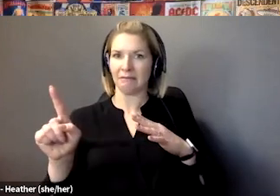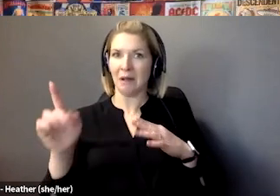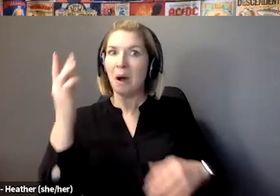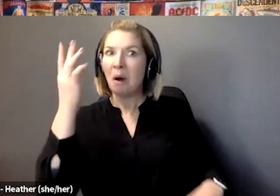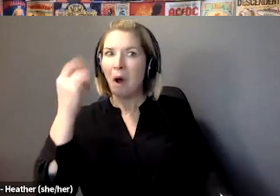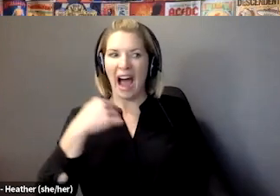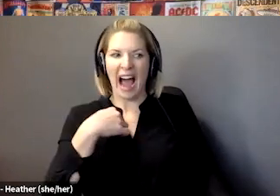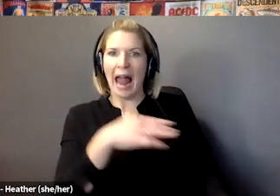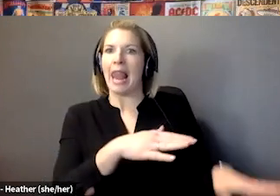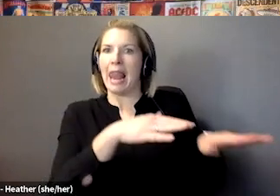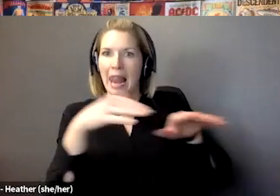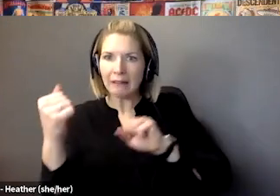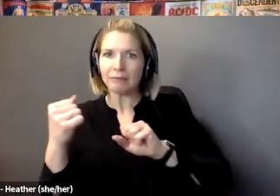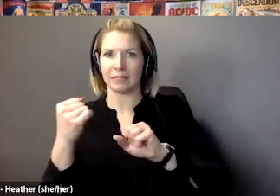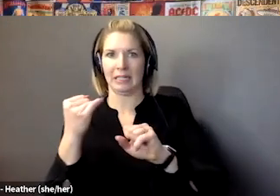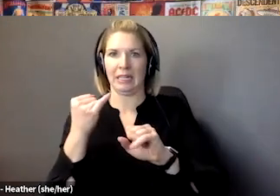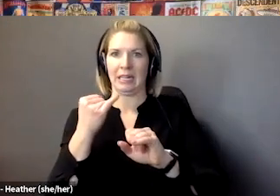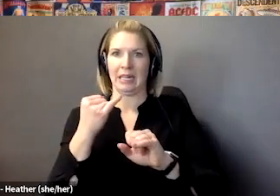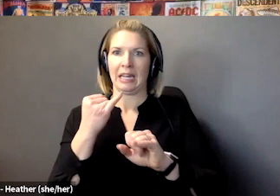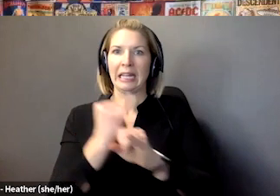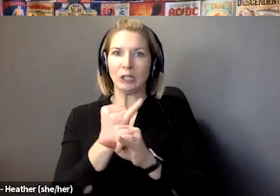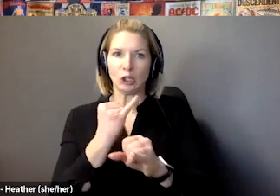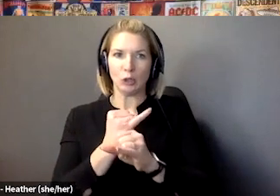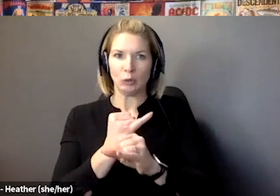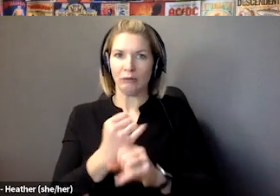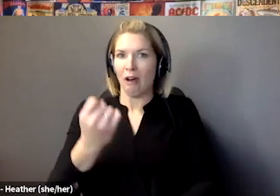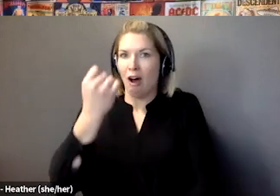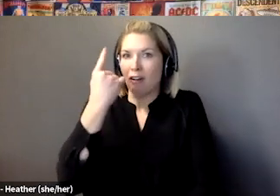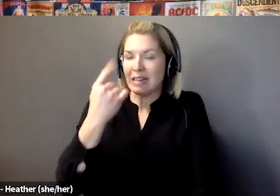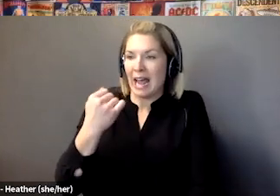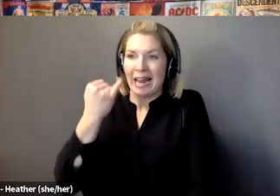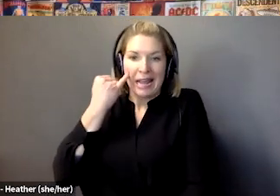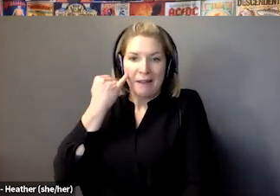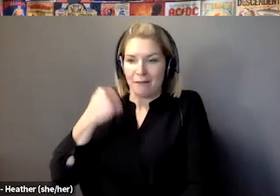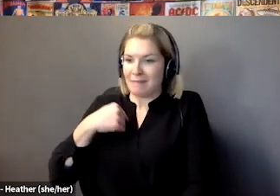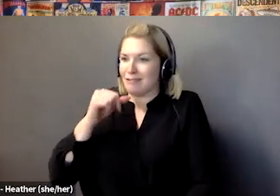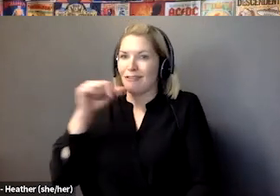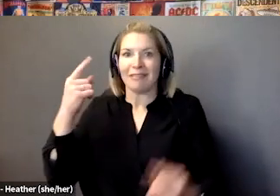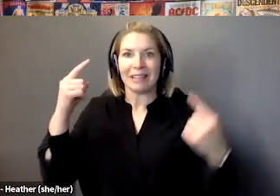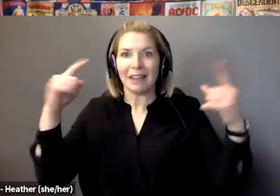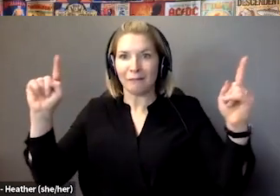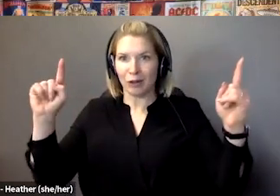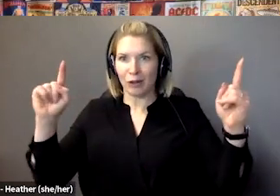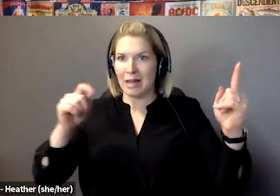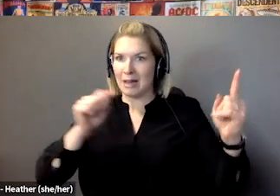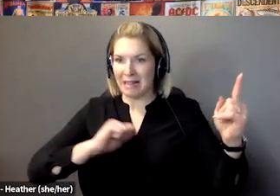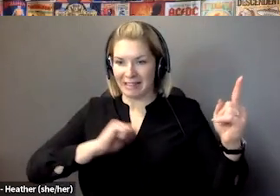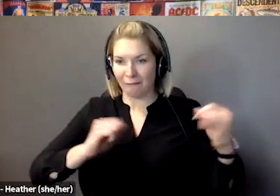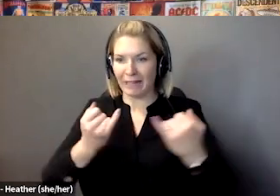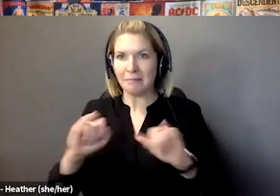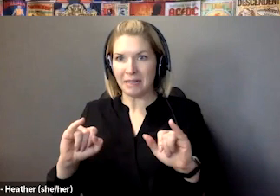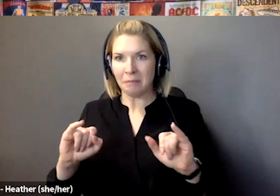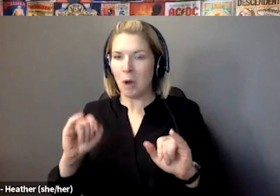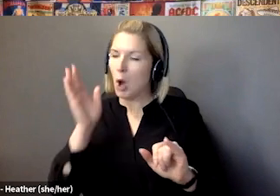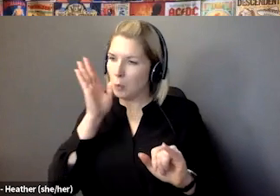a right in Canada. It can be taken away from you at any time. So the work